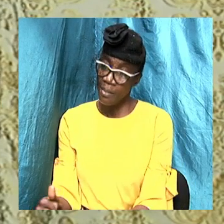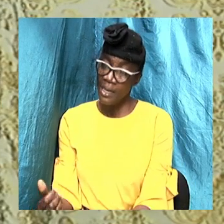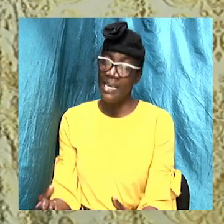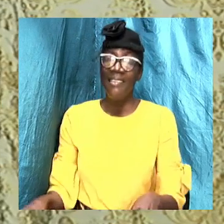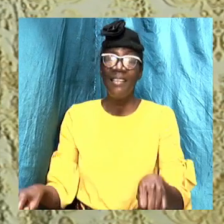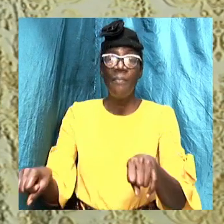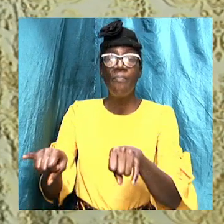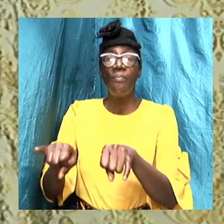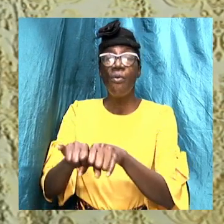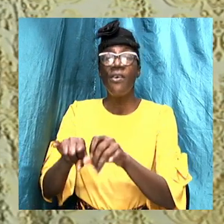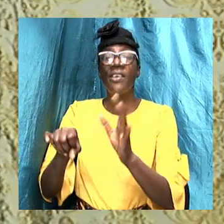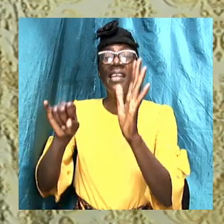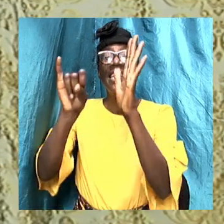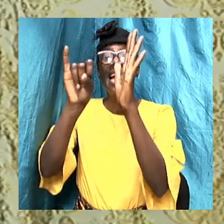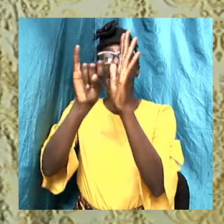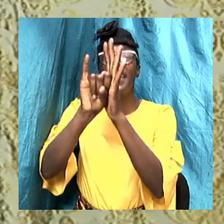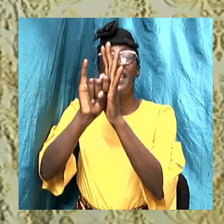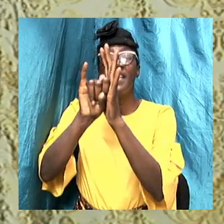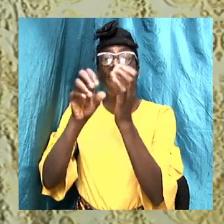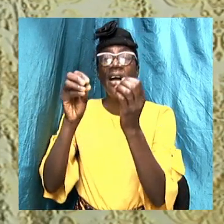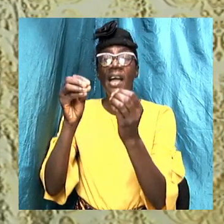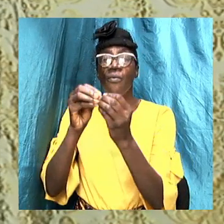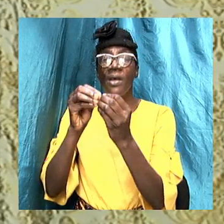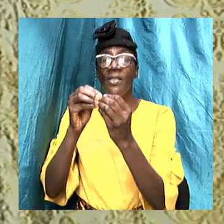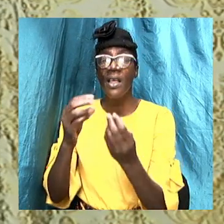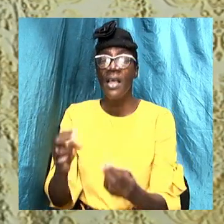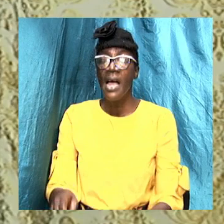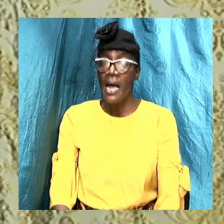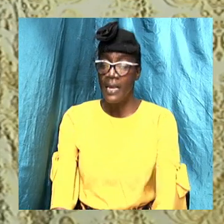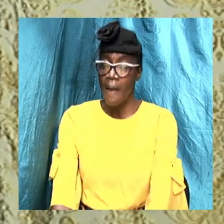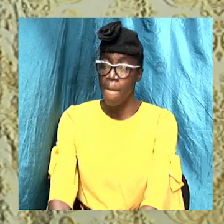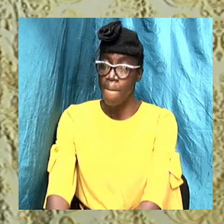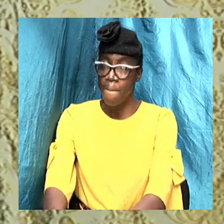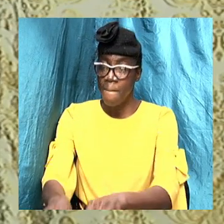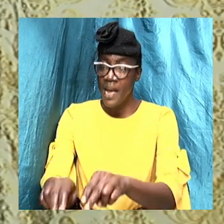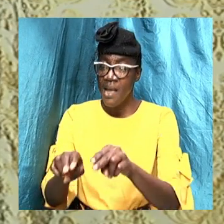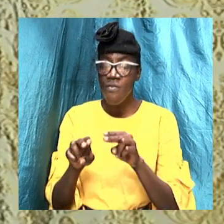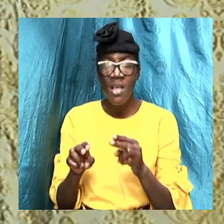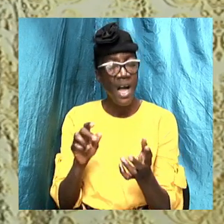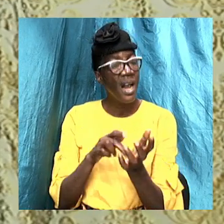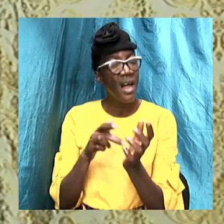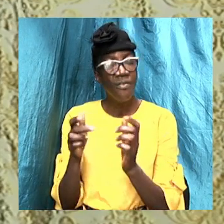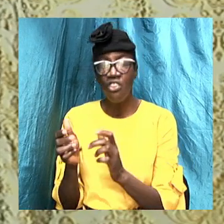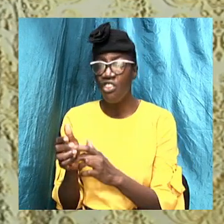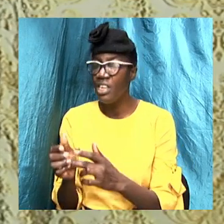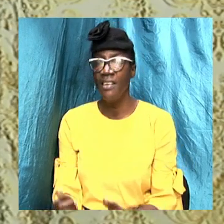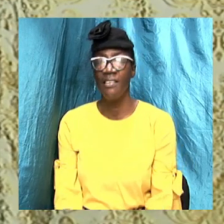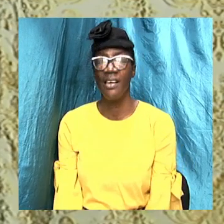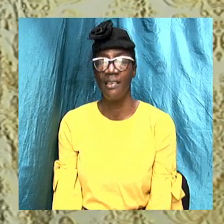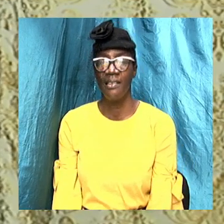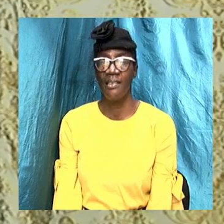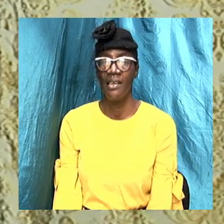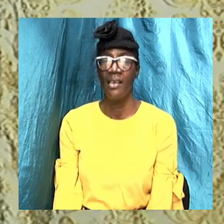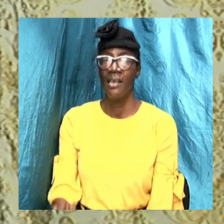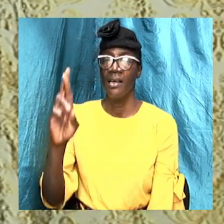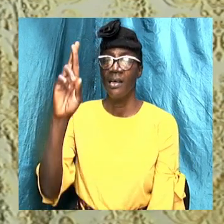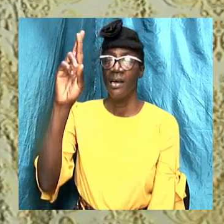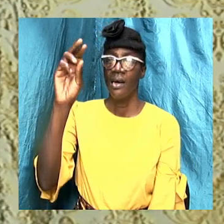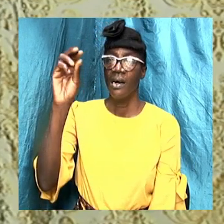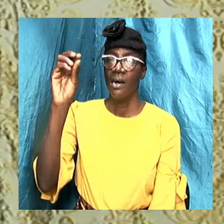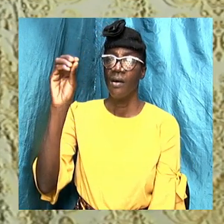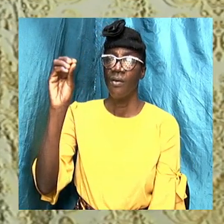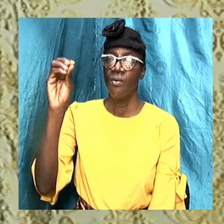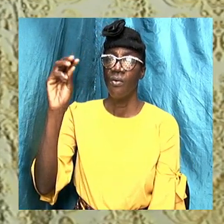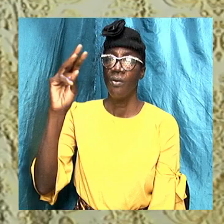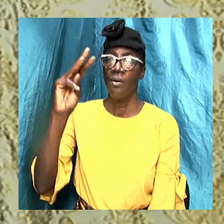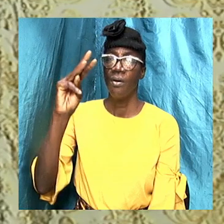because it identifies us with the burial of Jesus Christ. Let us look at Romans 6